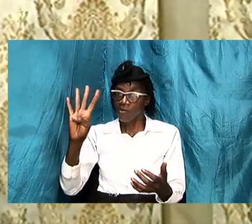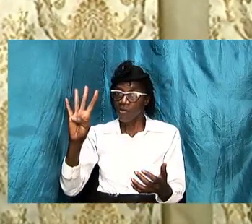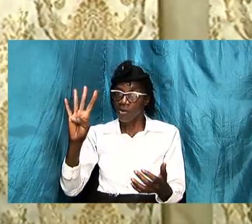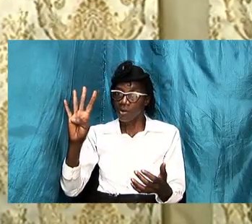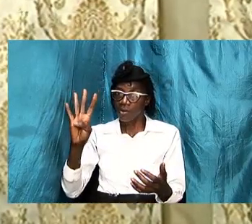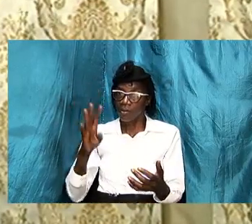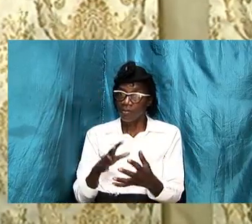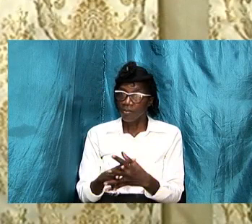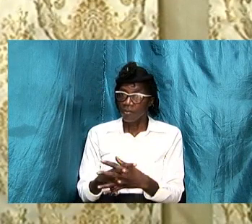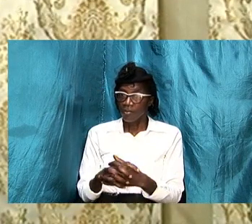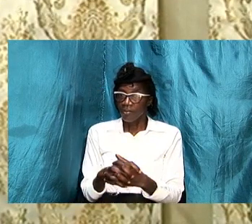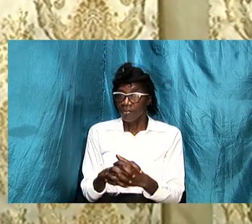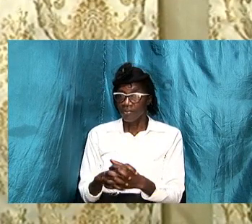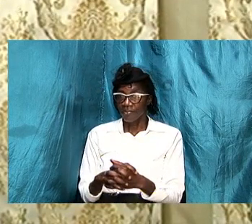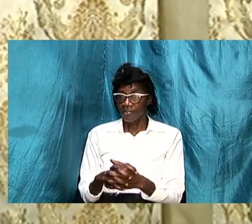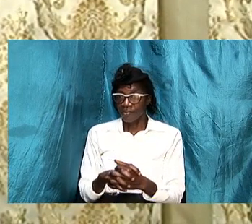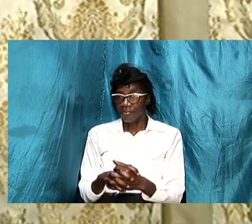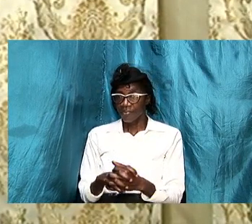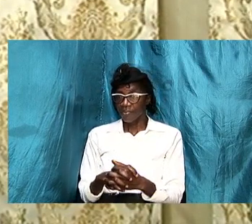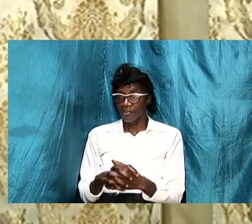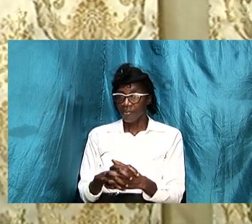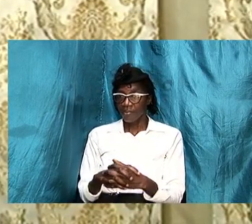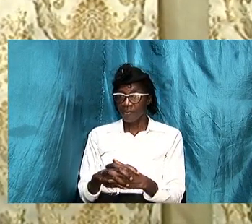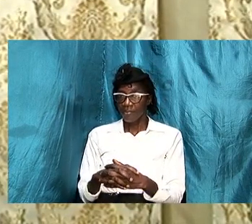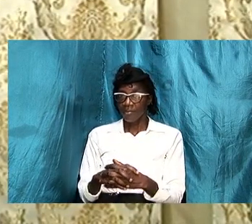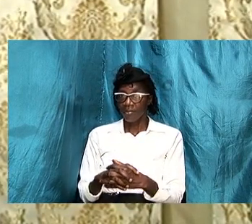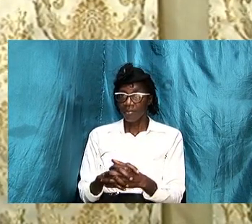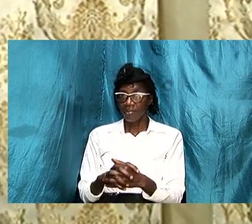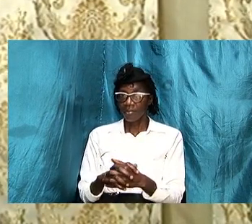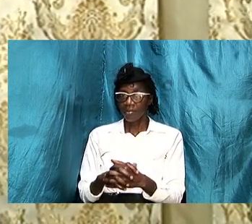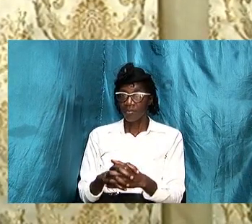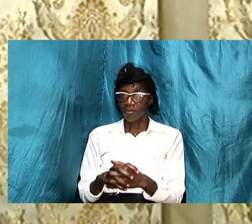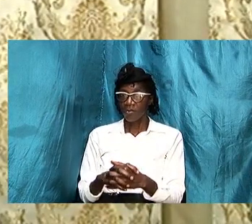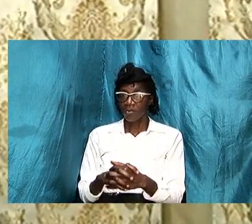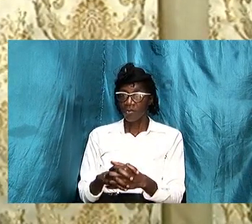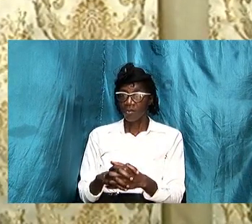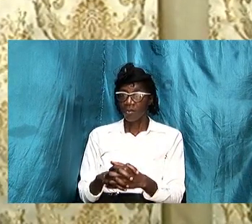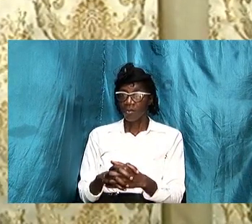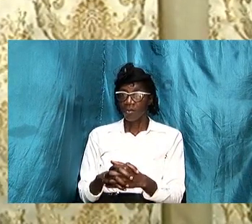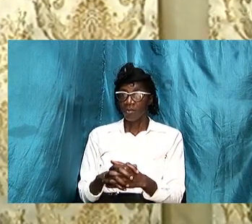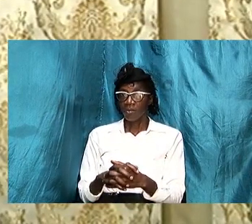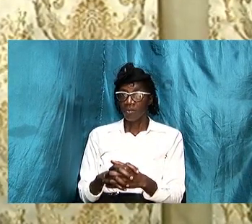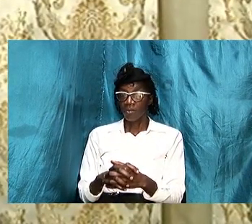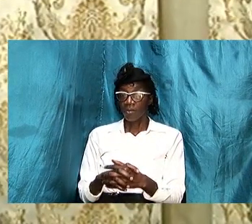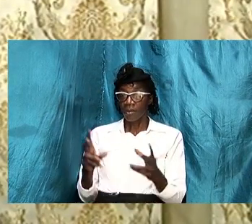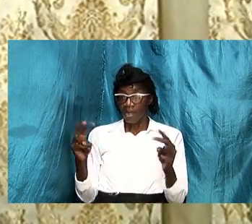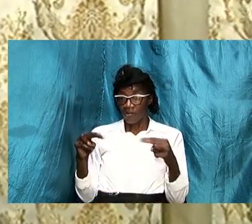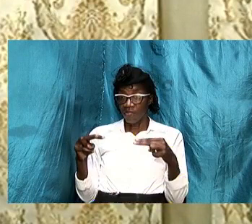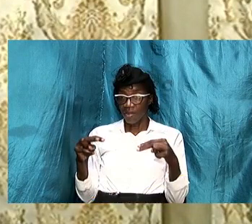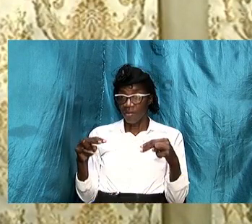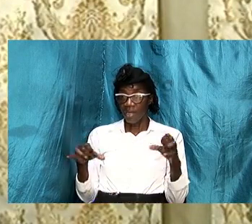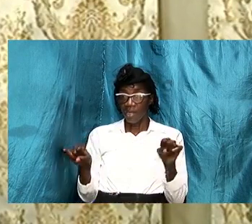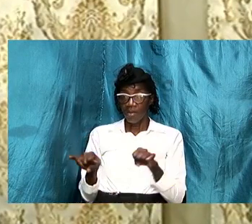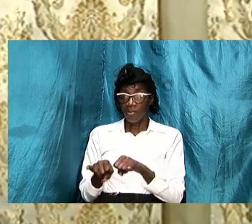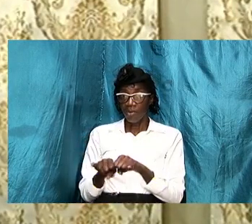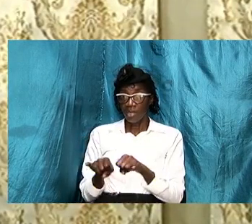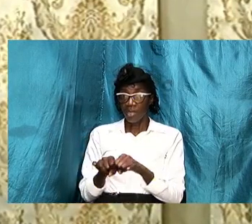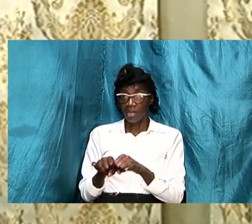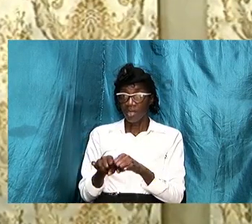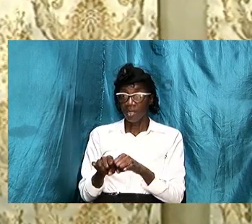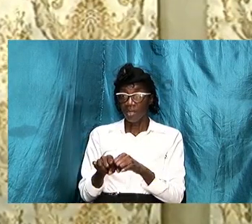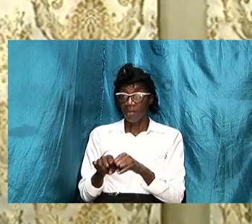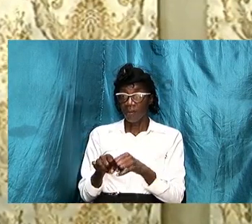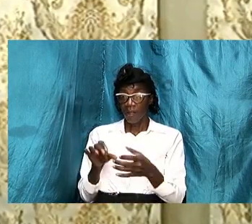on the screen for us if we are able to but that was a very um very significant piece of scripture